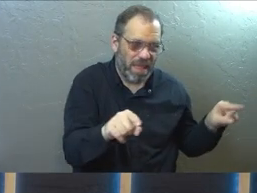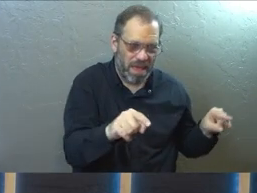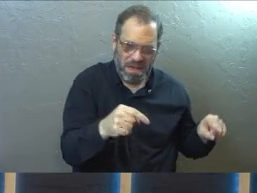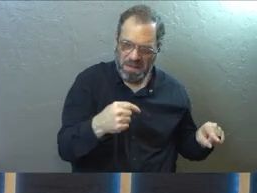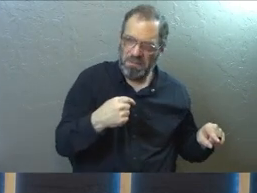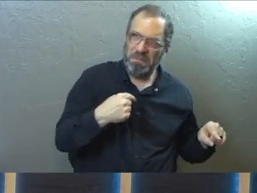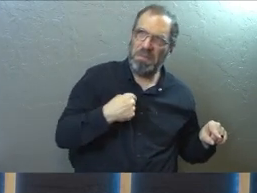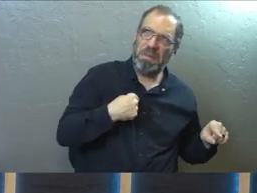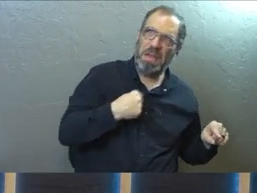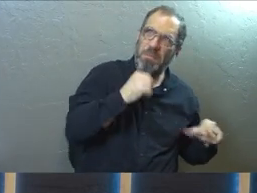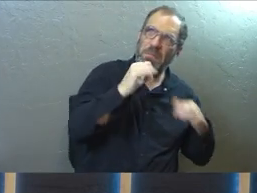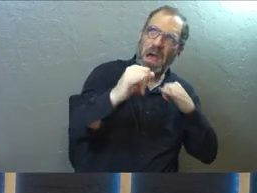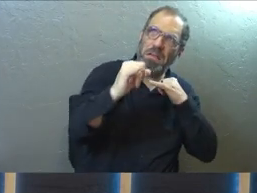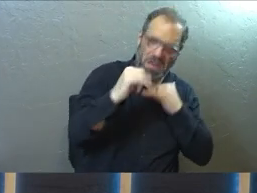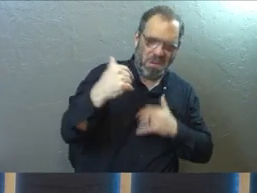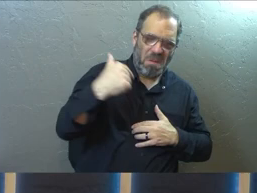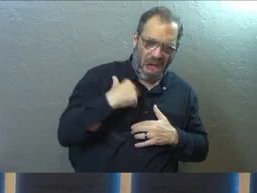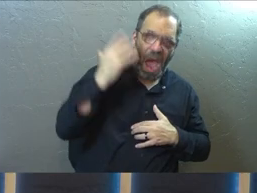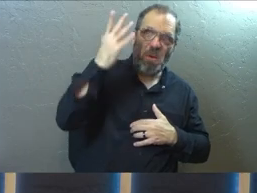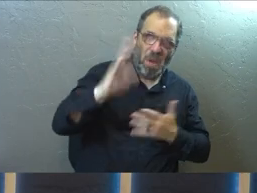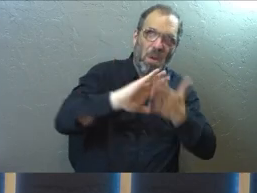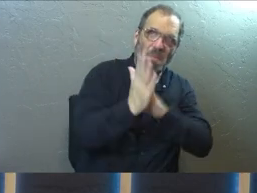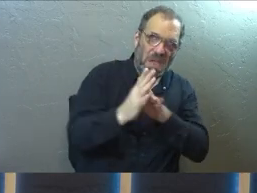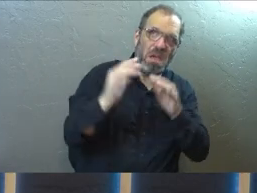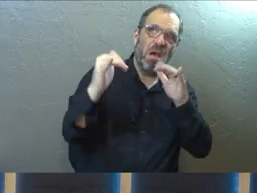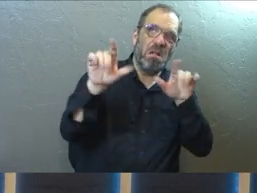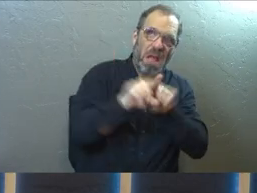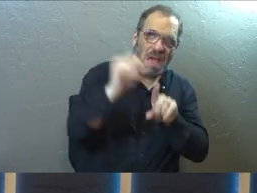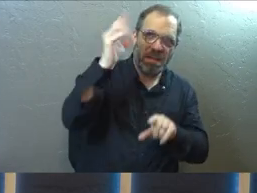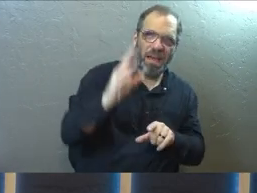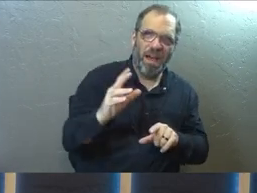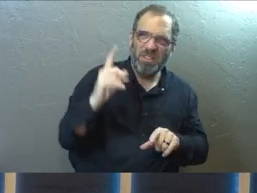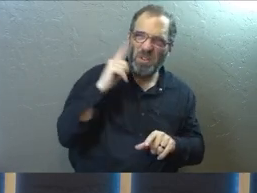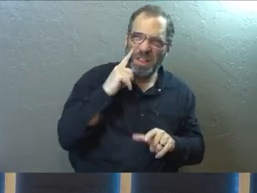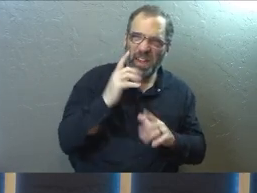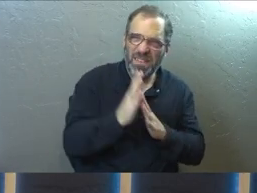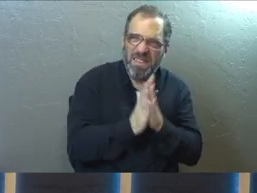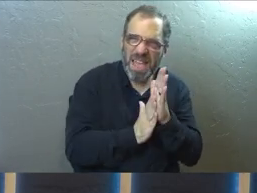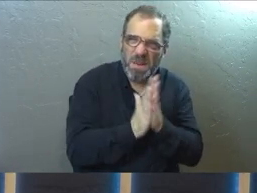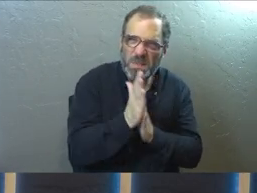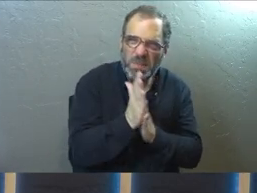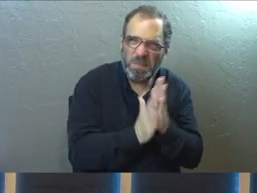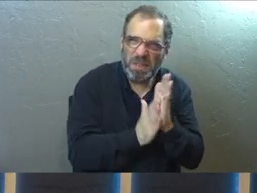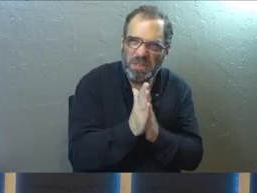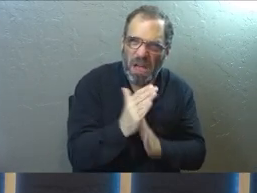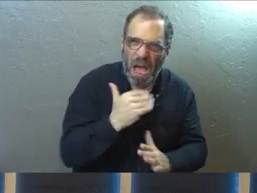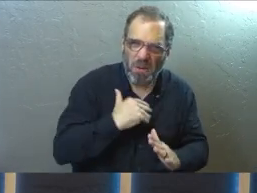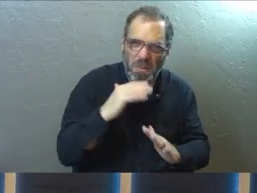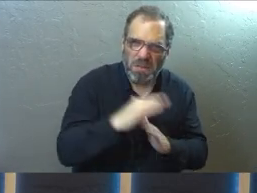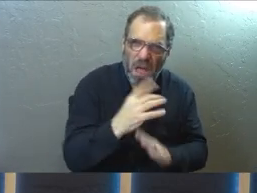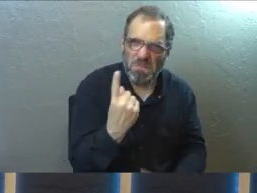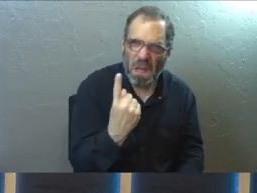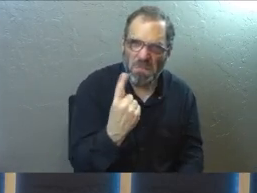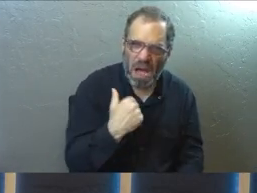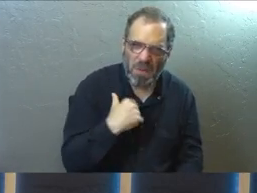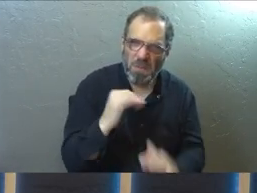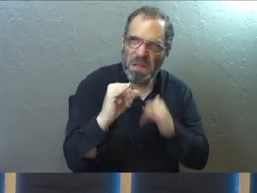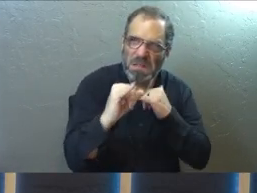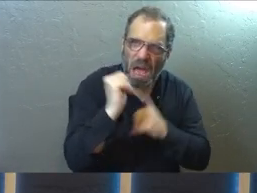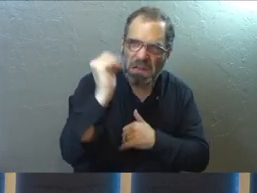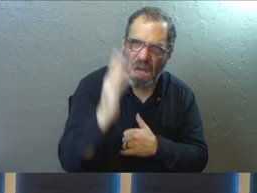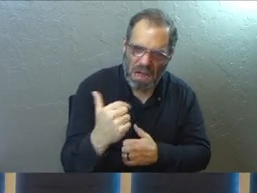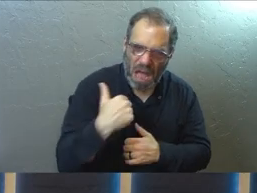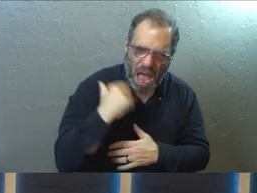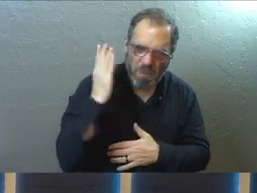I'm not like the most high. I will be like the most highs. Here, the ambition. I will be number one. I will be like God.